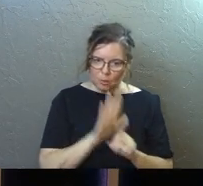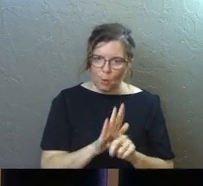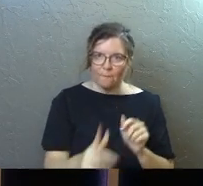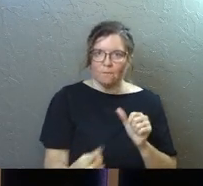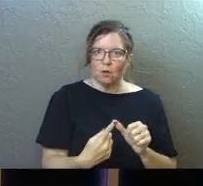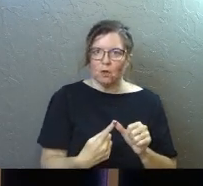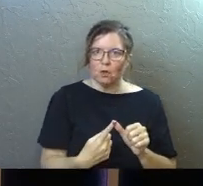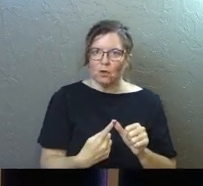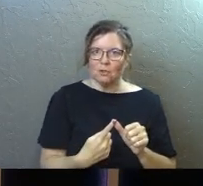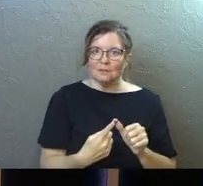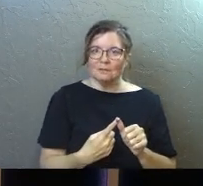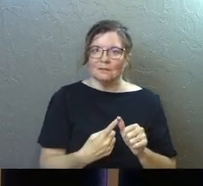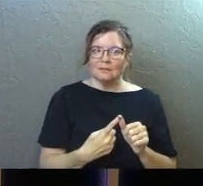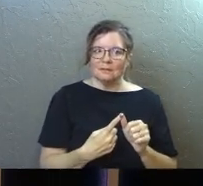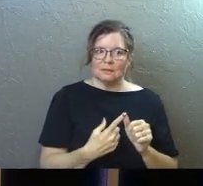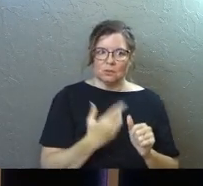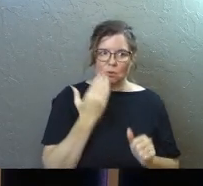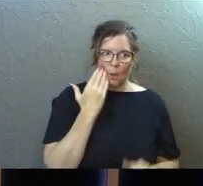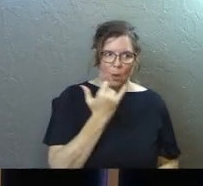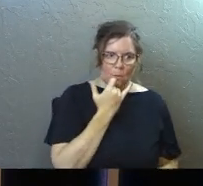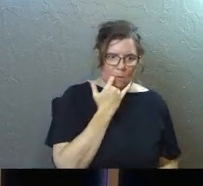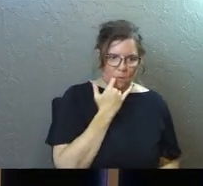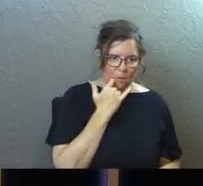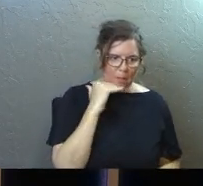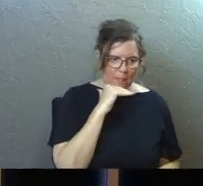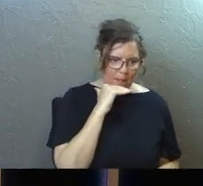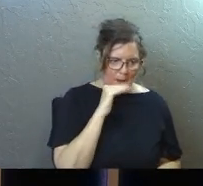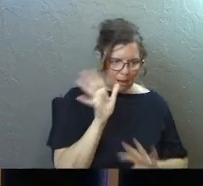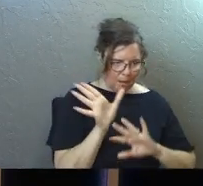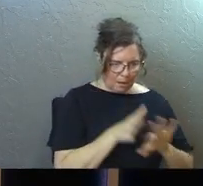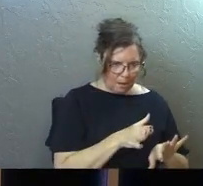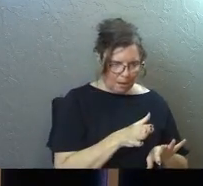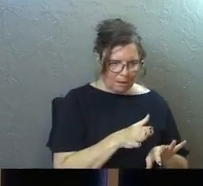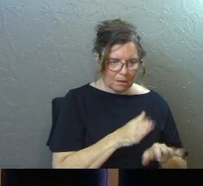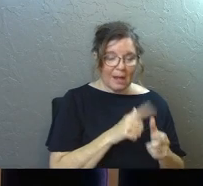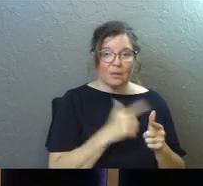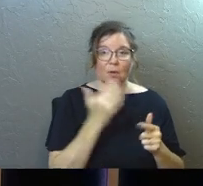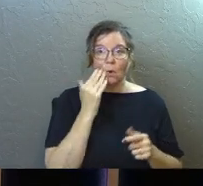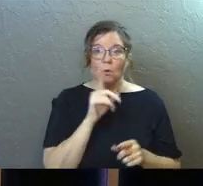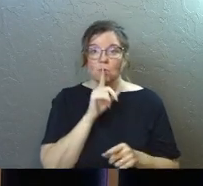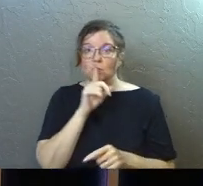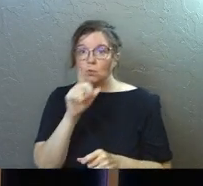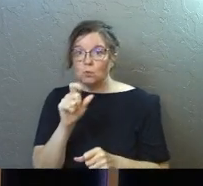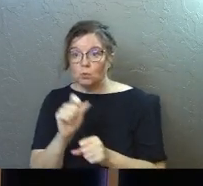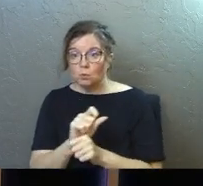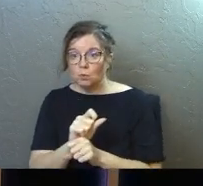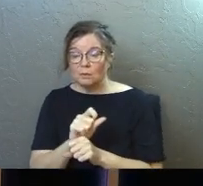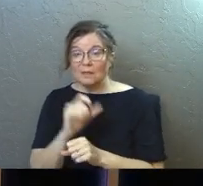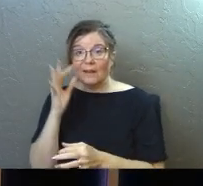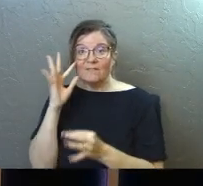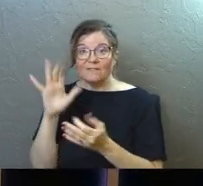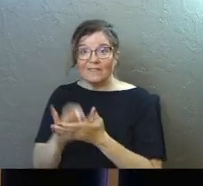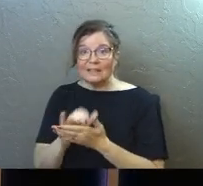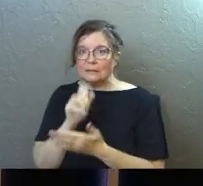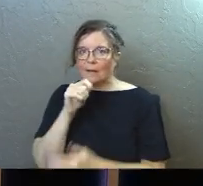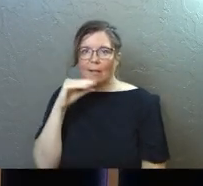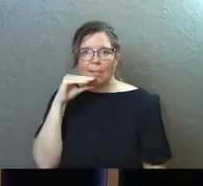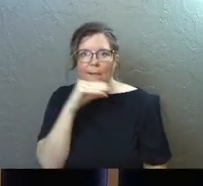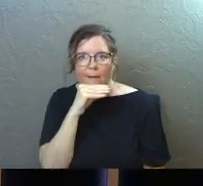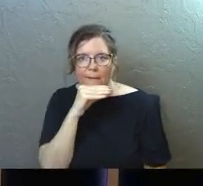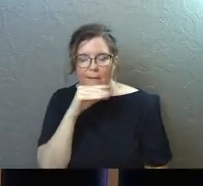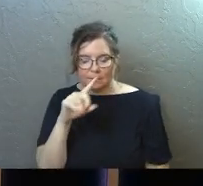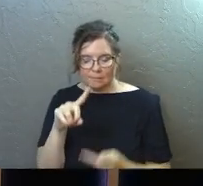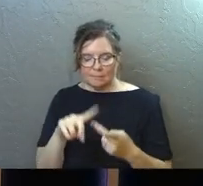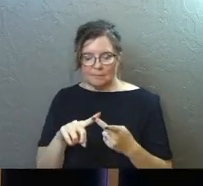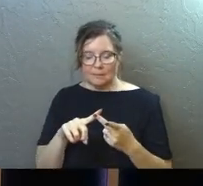Because that's wrong. Faith is not a lie. Faith is not made up. And faith is